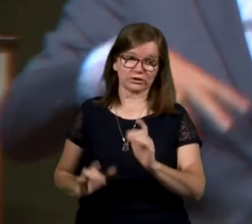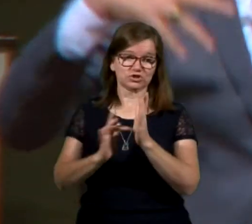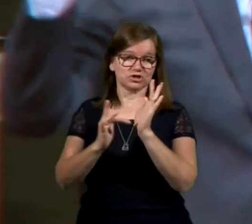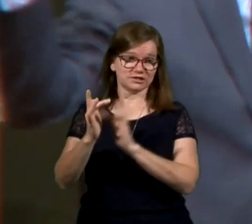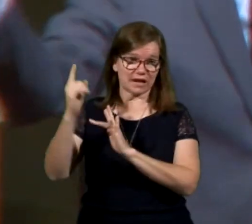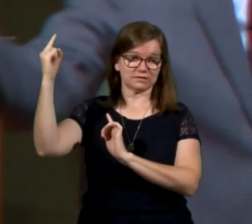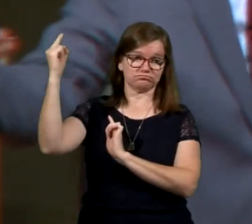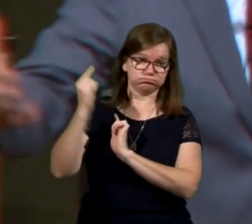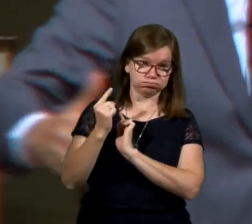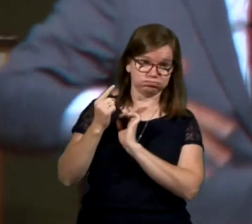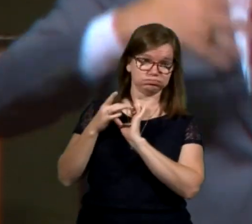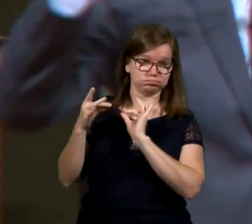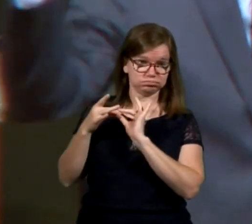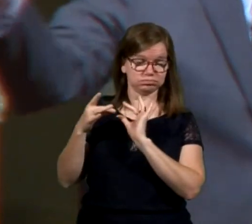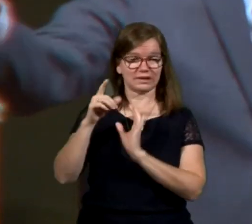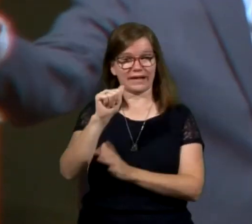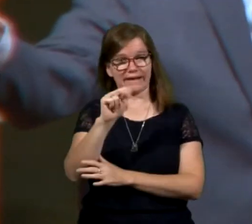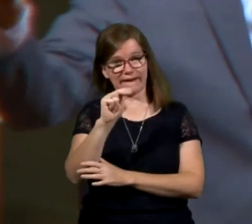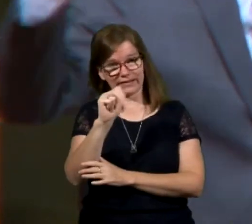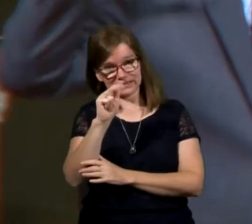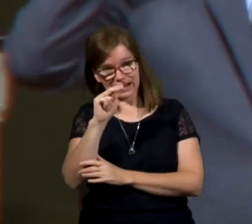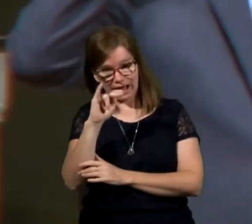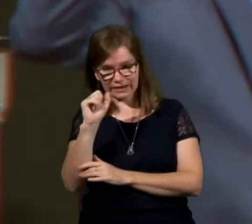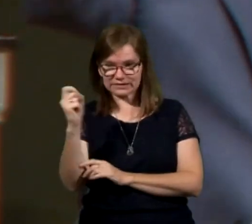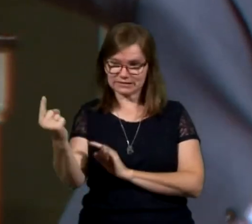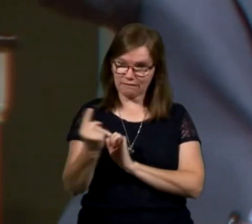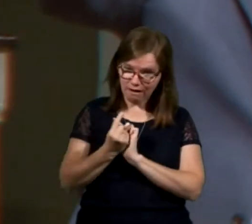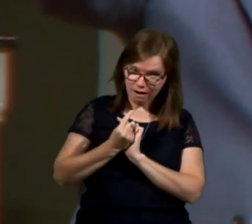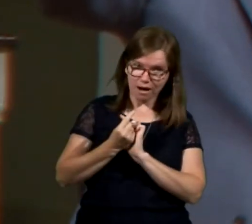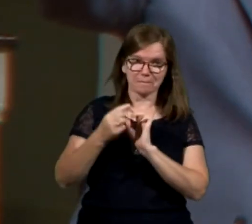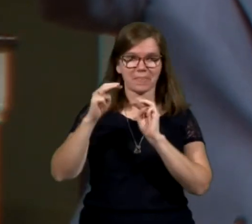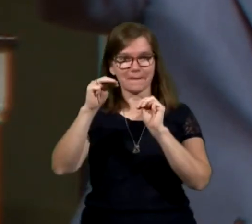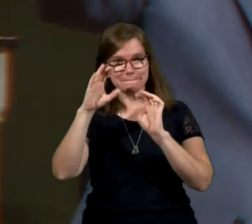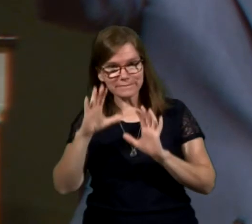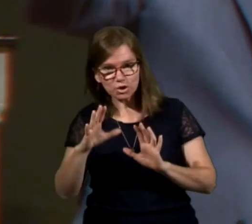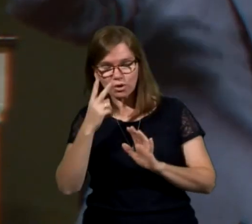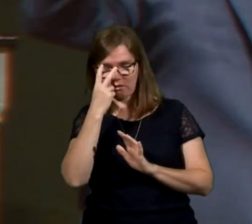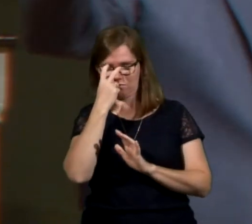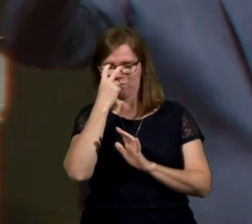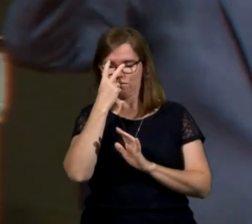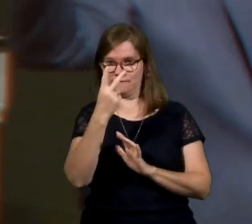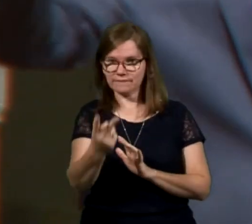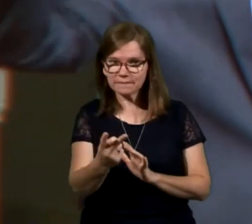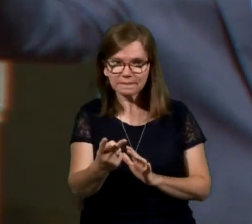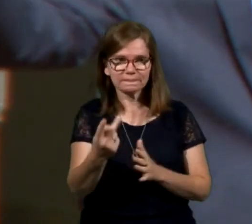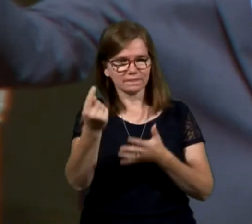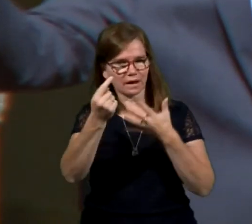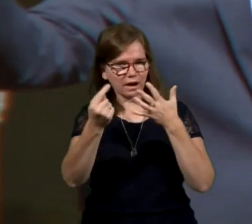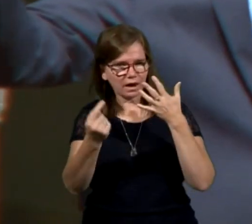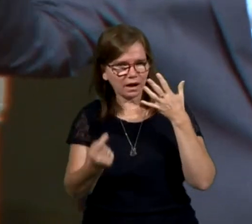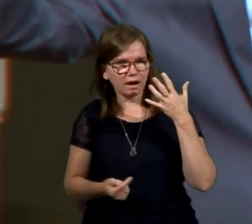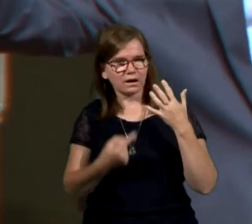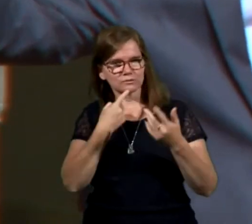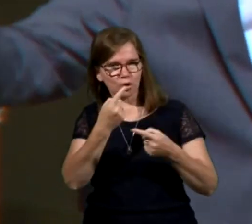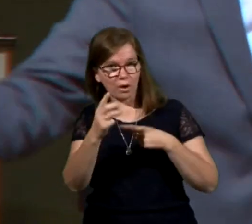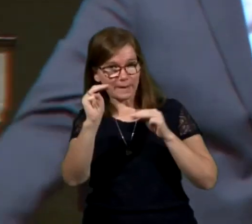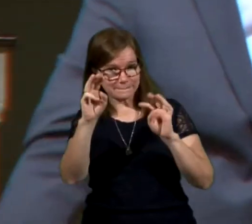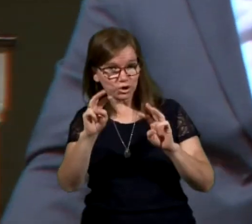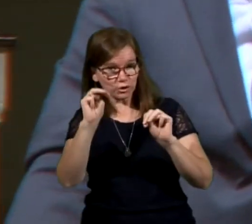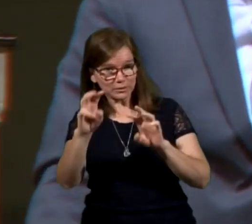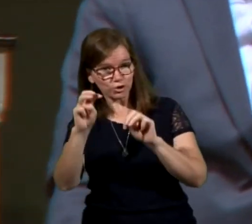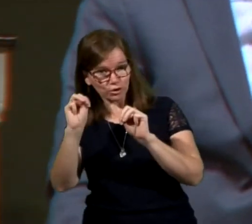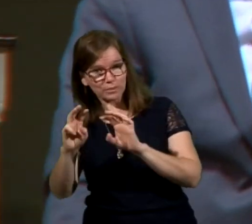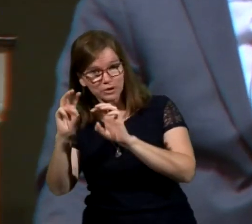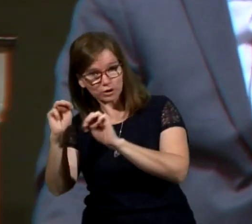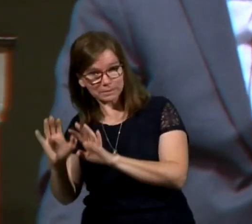him. And Ananias had come, and all these things, and the miracle of his sight coming back. All these things he had told about the miraculous, and he